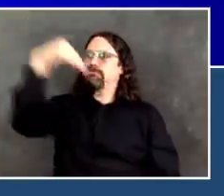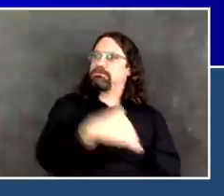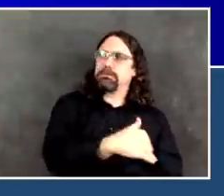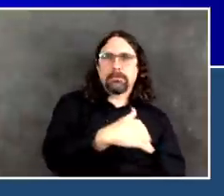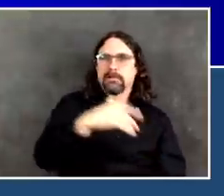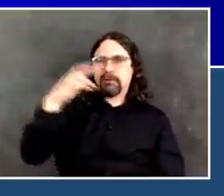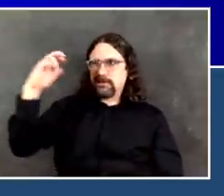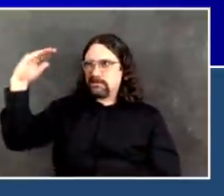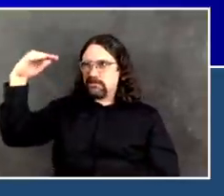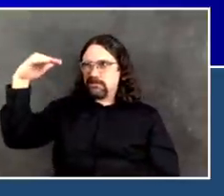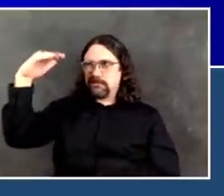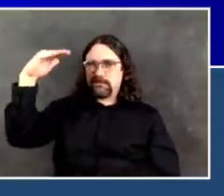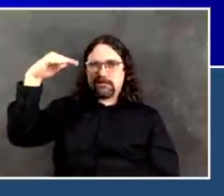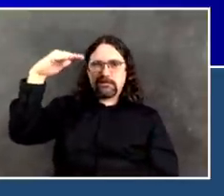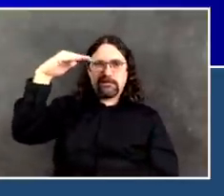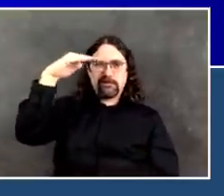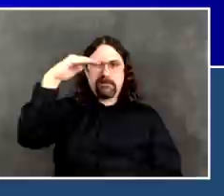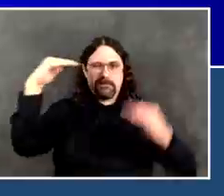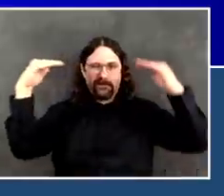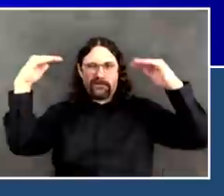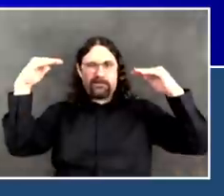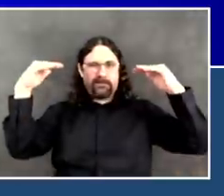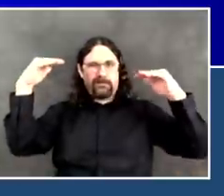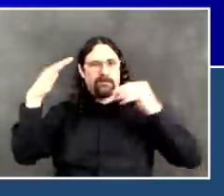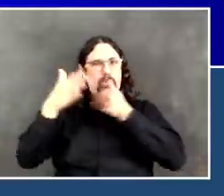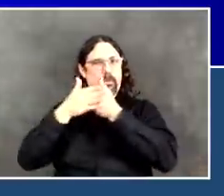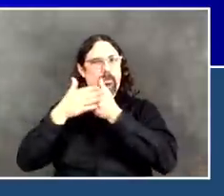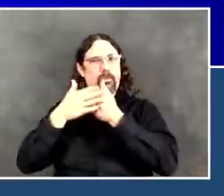in perspective. Think about all the people we've lost already.